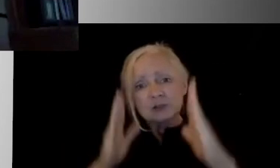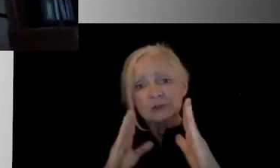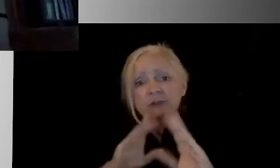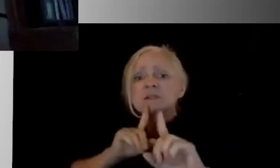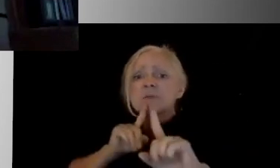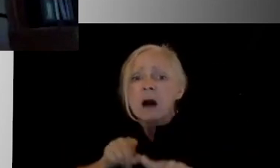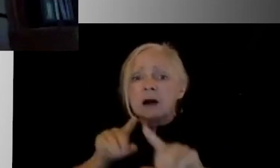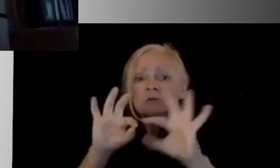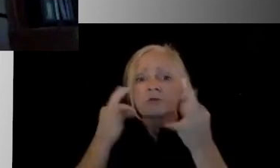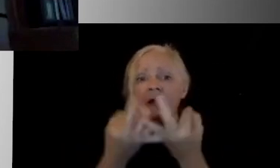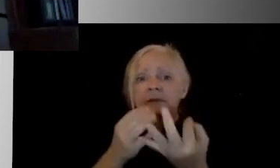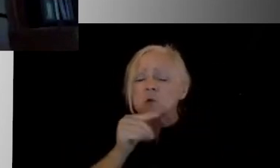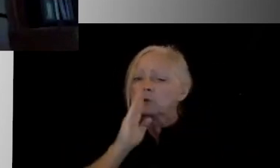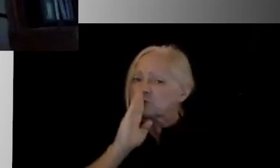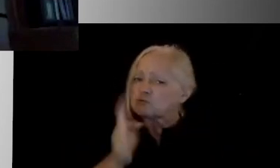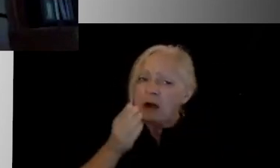to families who are directly impacted?